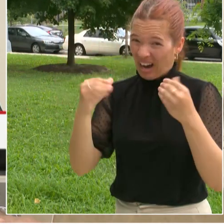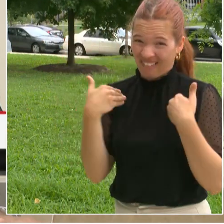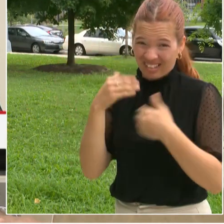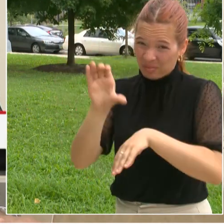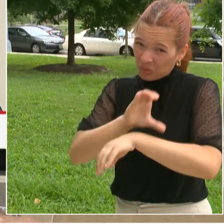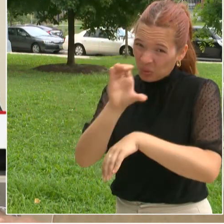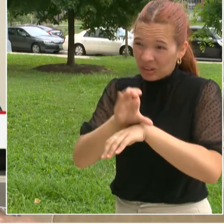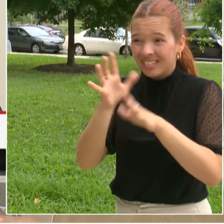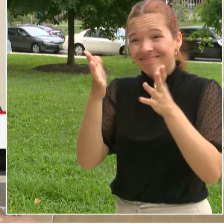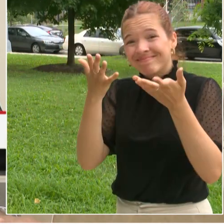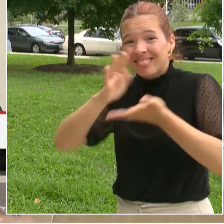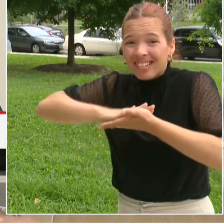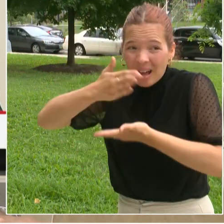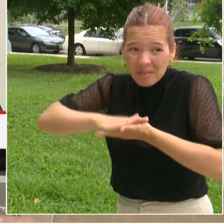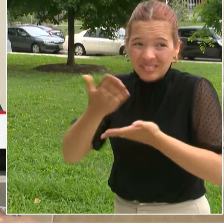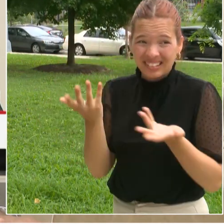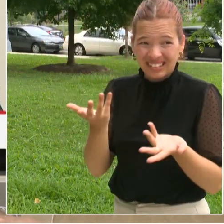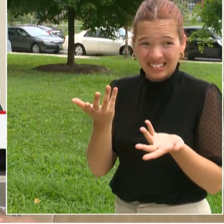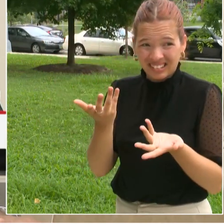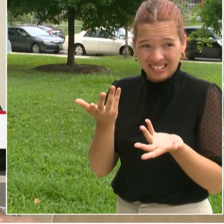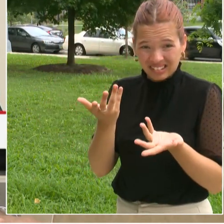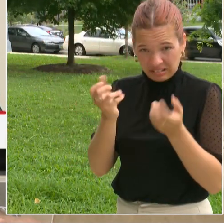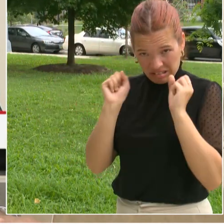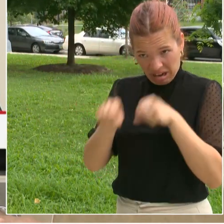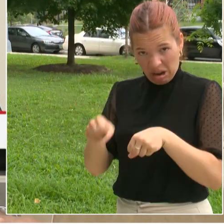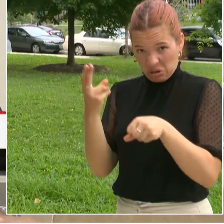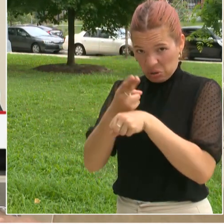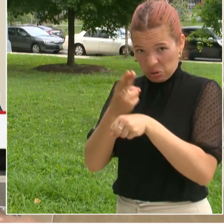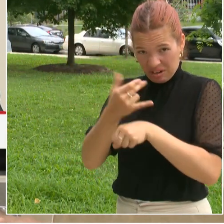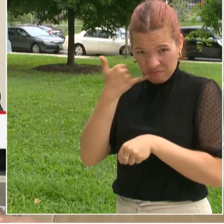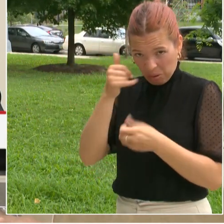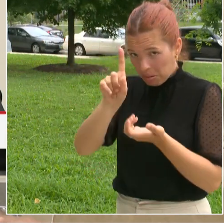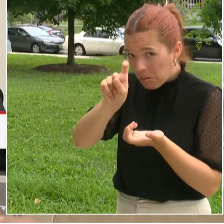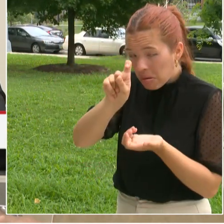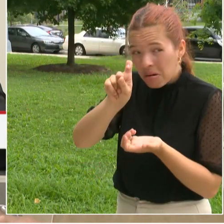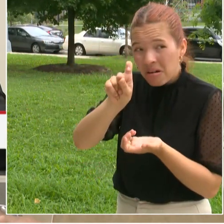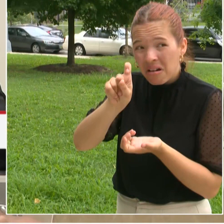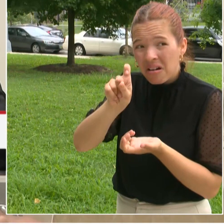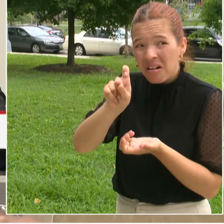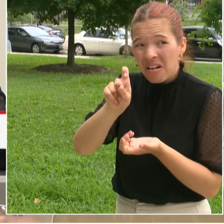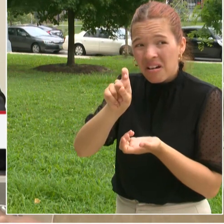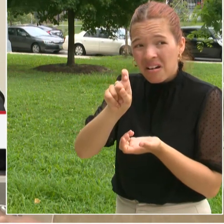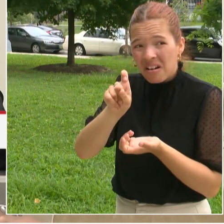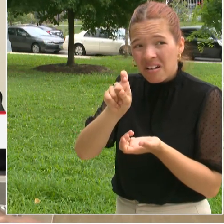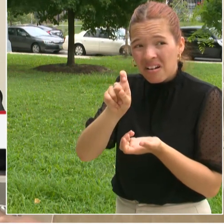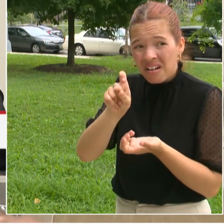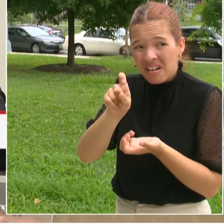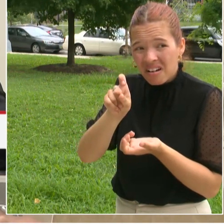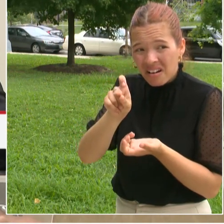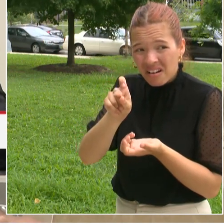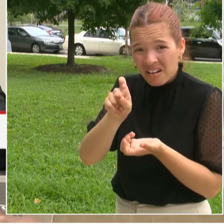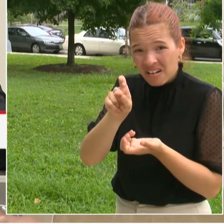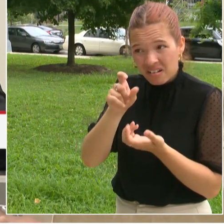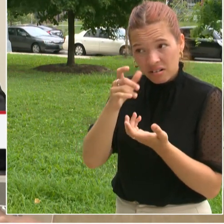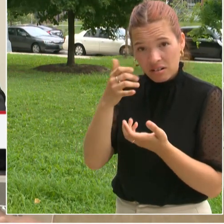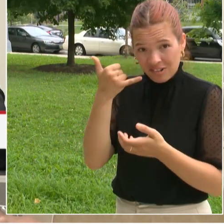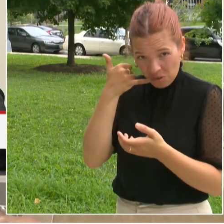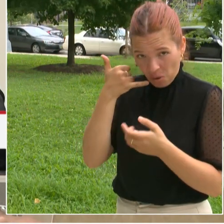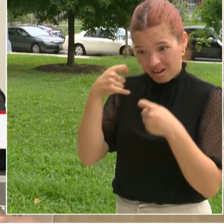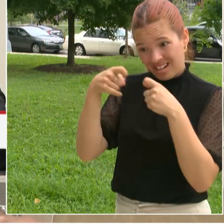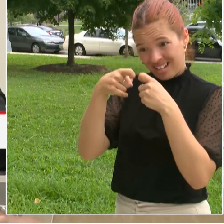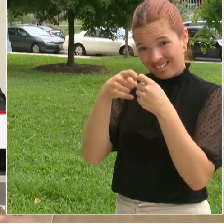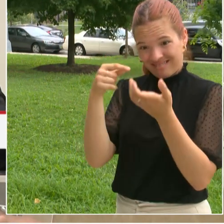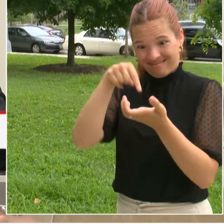cell phone. Can this be done via phone as well the electronic forms and and that sort of thing? I'll let the health team speak to the